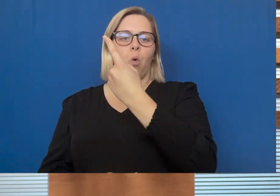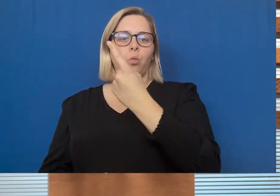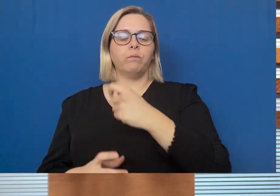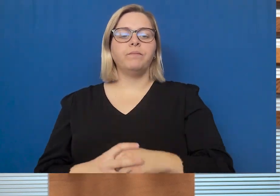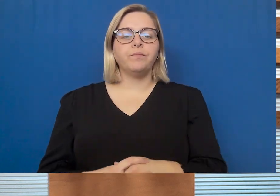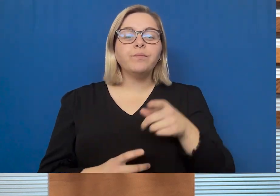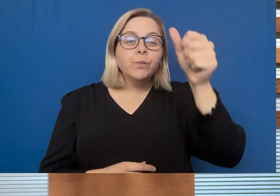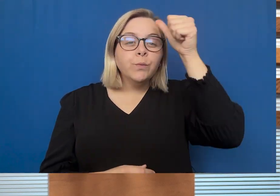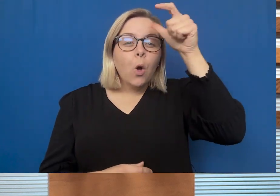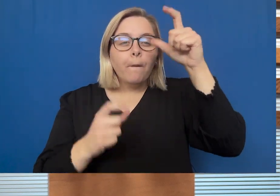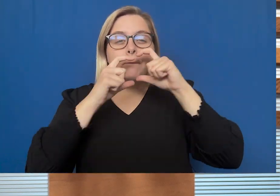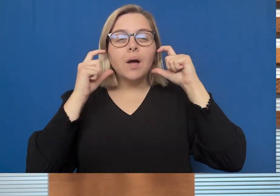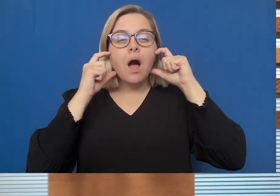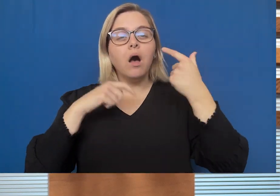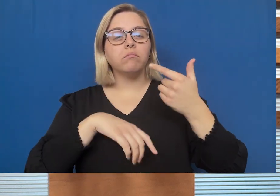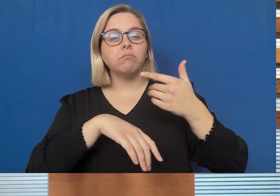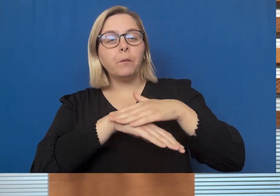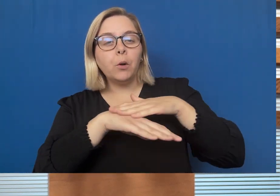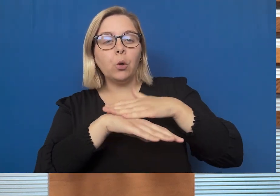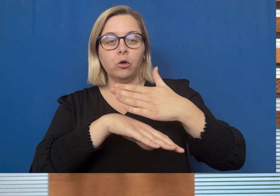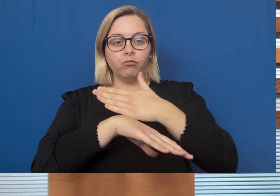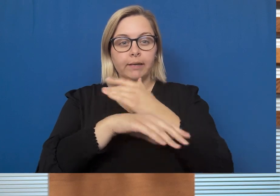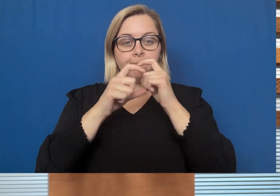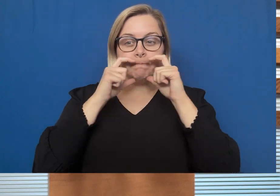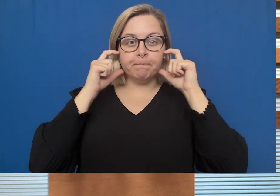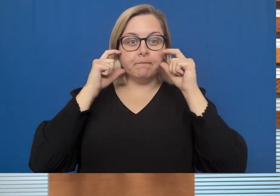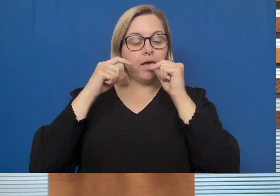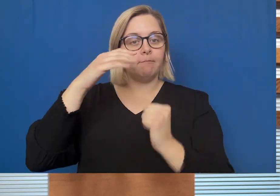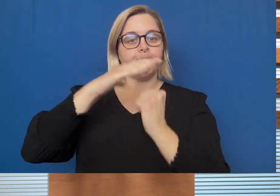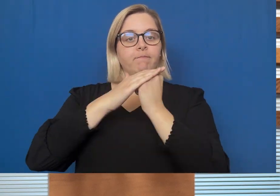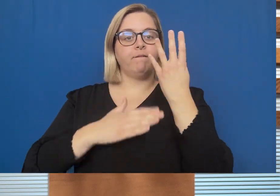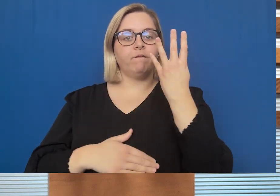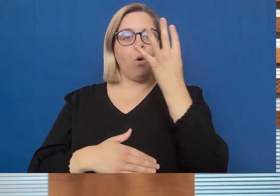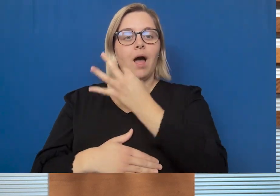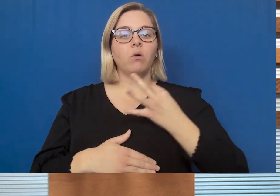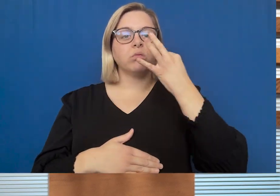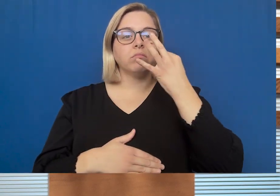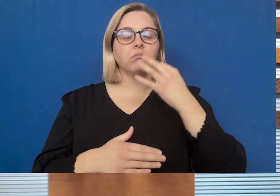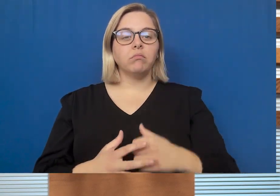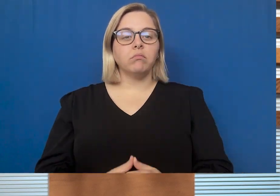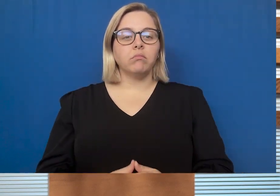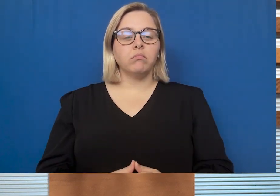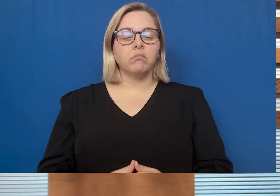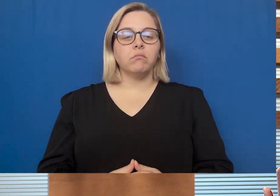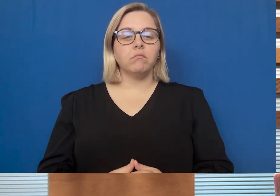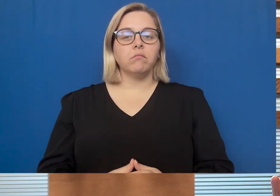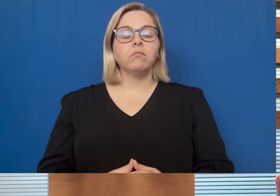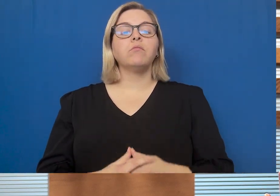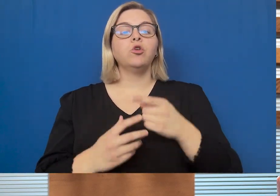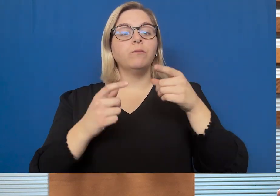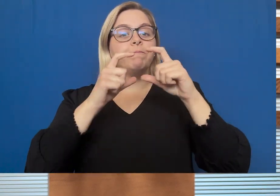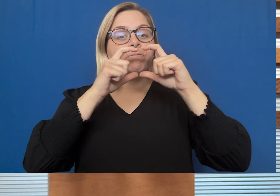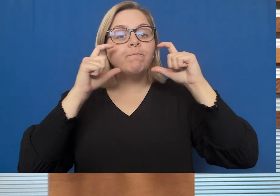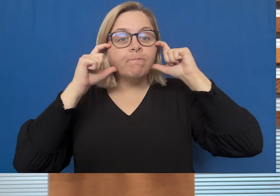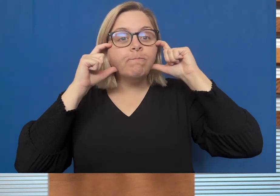for up to four hours of continuous use. Try not to touch the mask once you have it on and always hygiene your